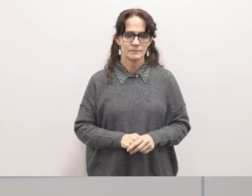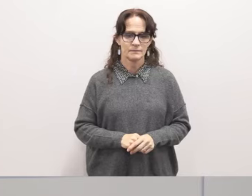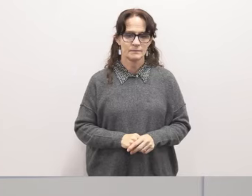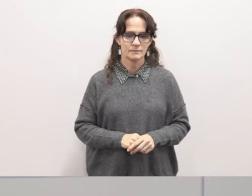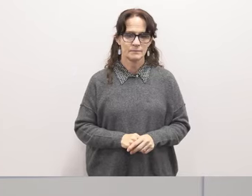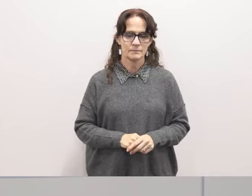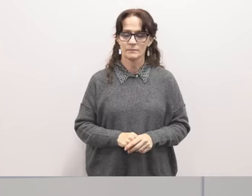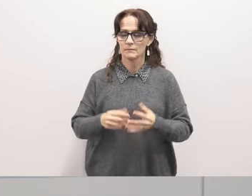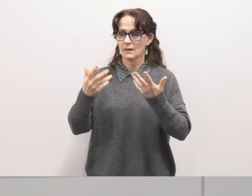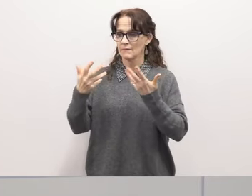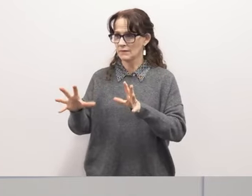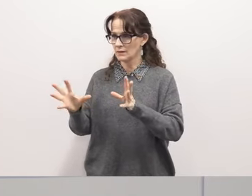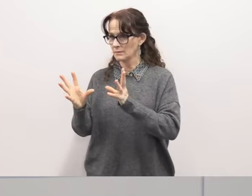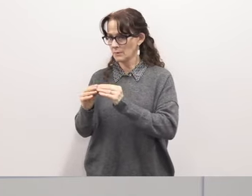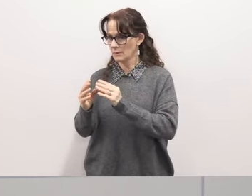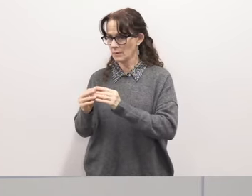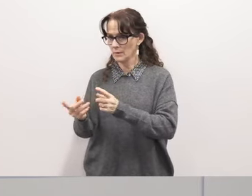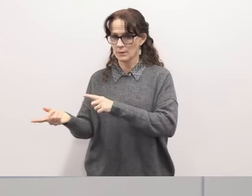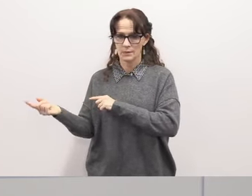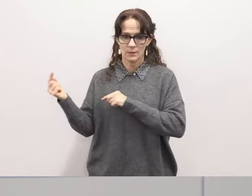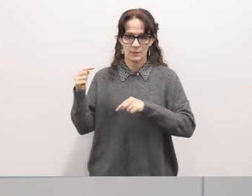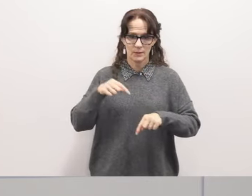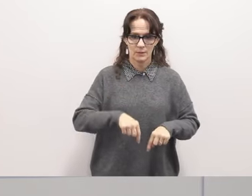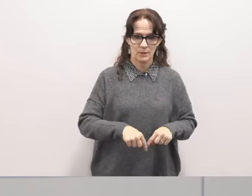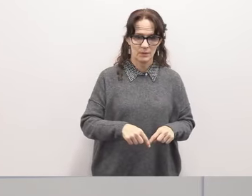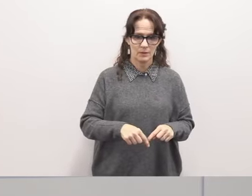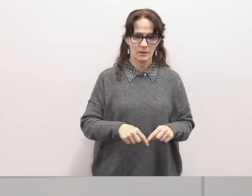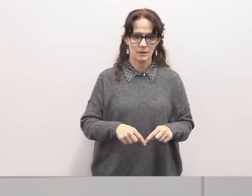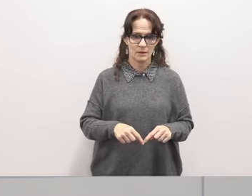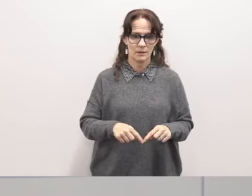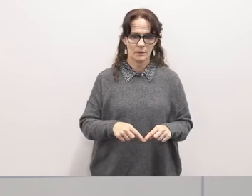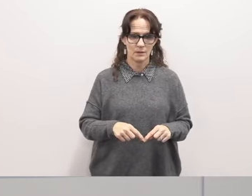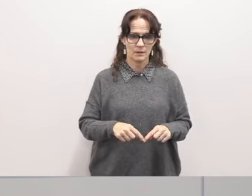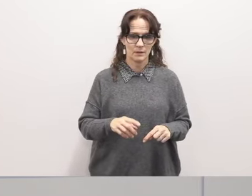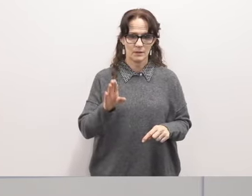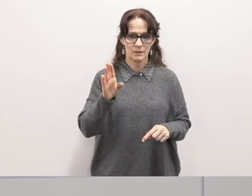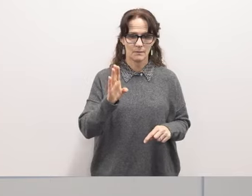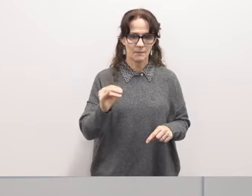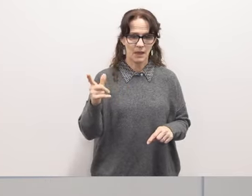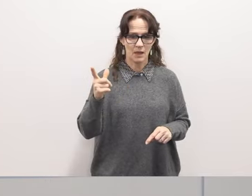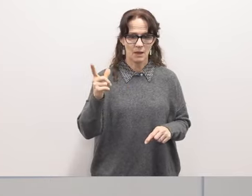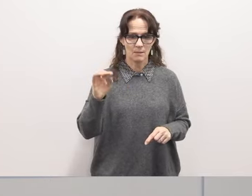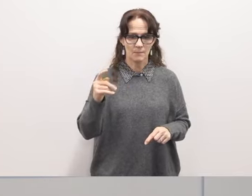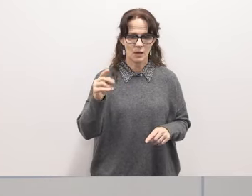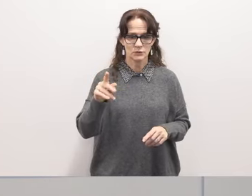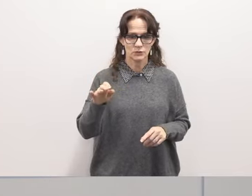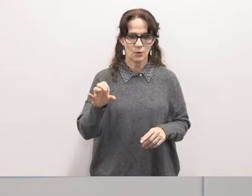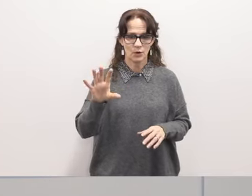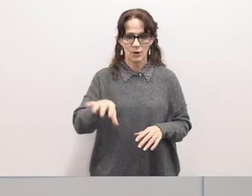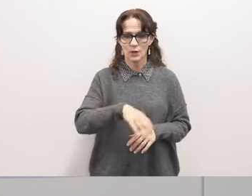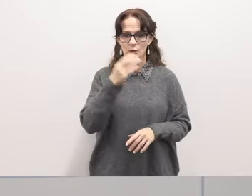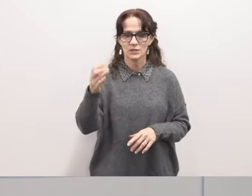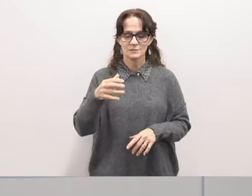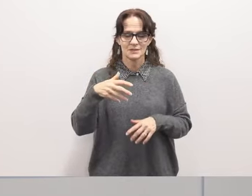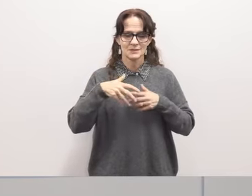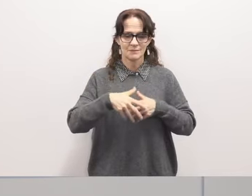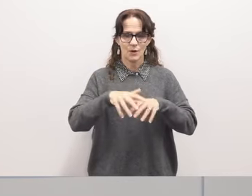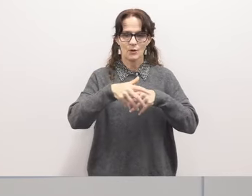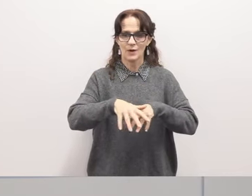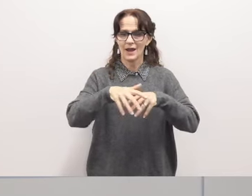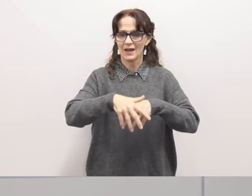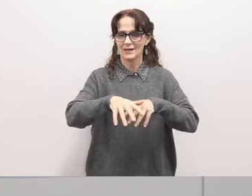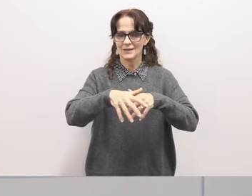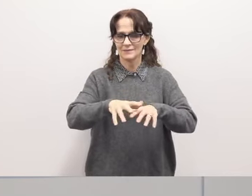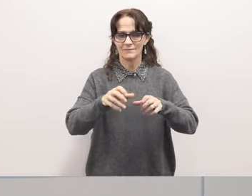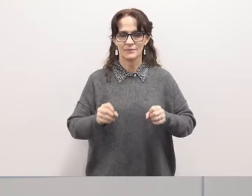that conference literally to just barely make the belmont shore christmas parade um where i had an